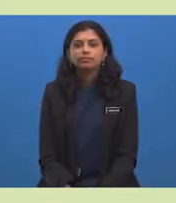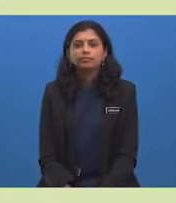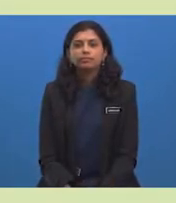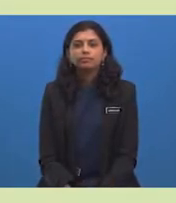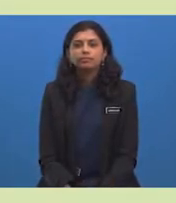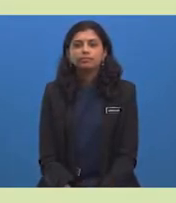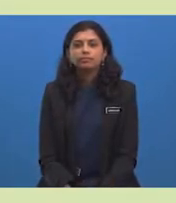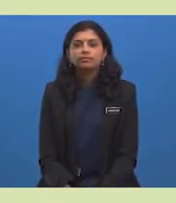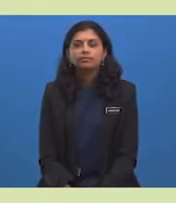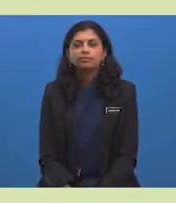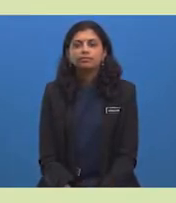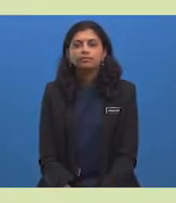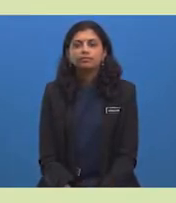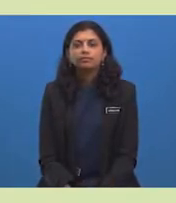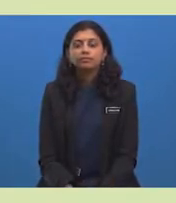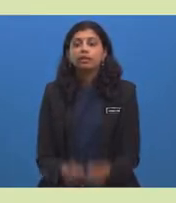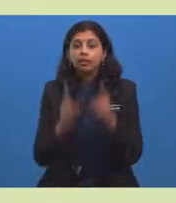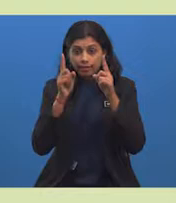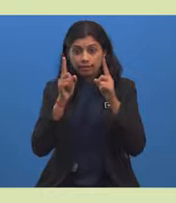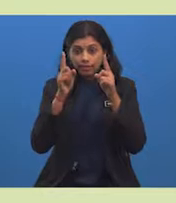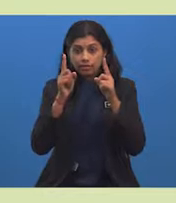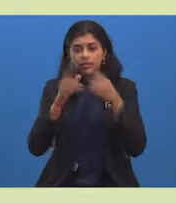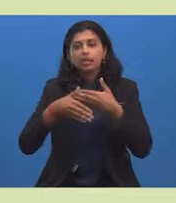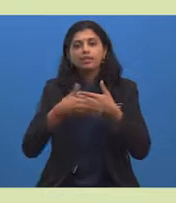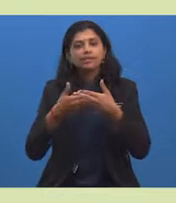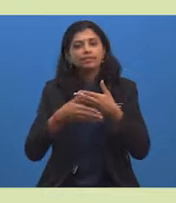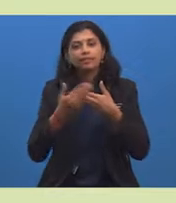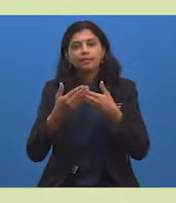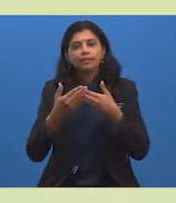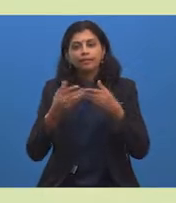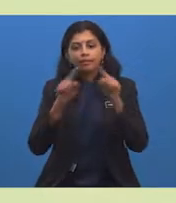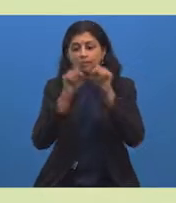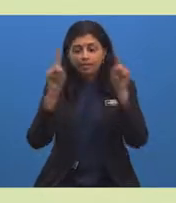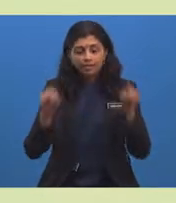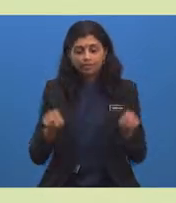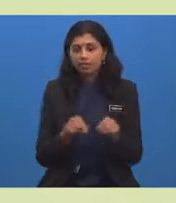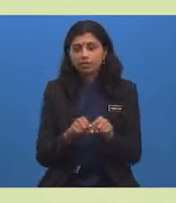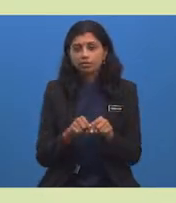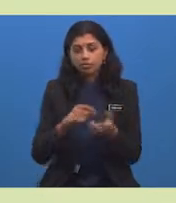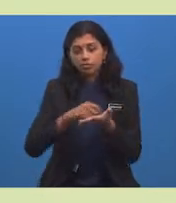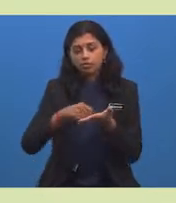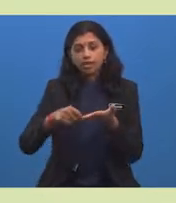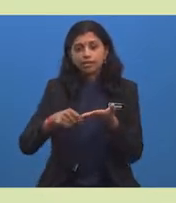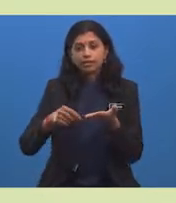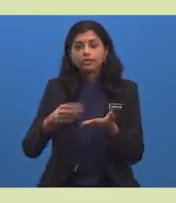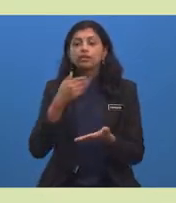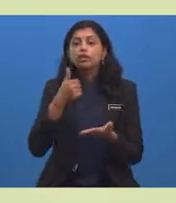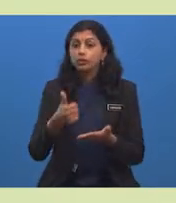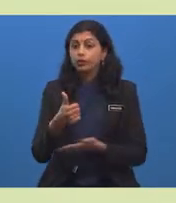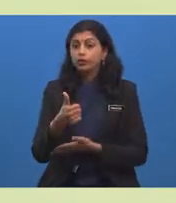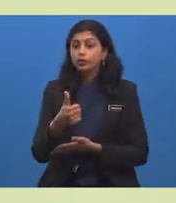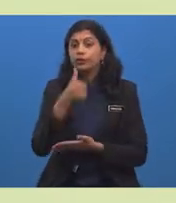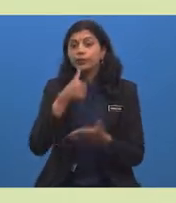Here's a simple outline on how you can write an effective postcard to someone.